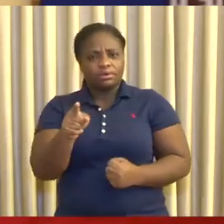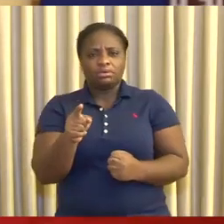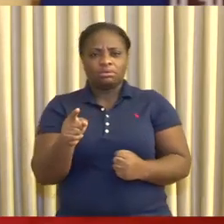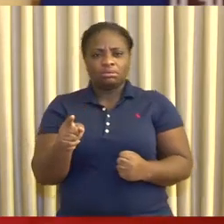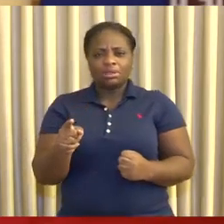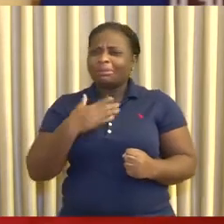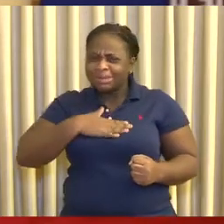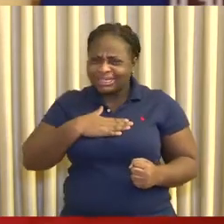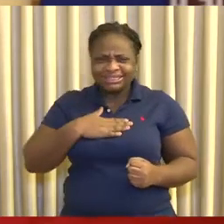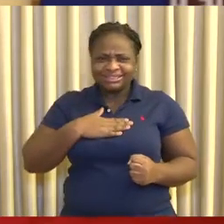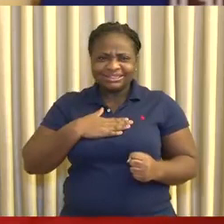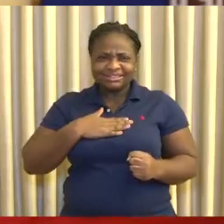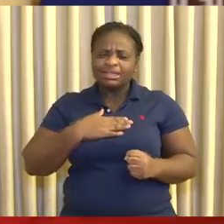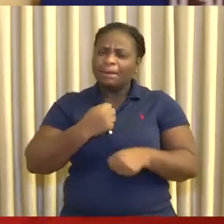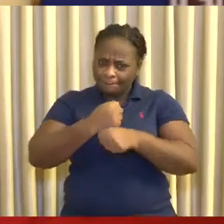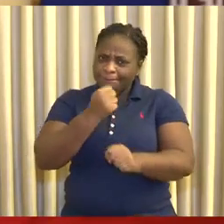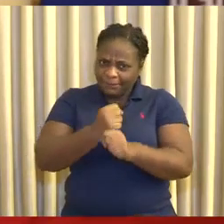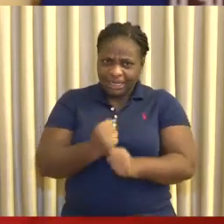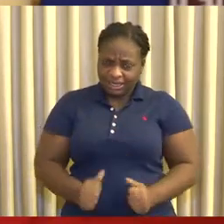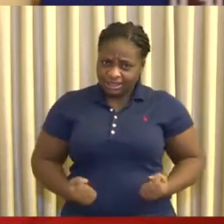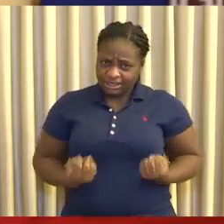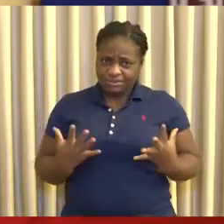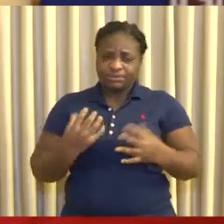Please make that sacrifice.